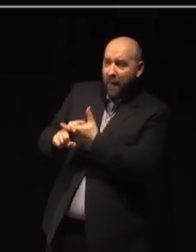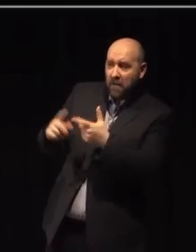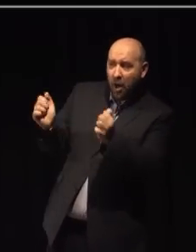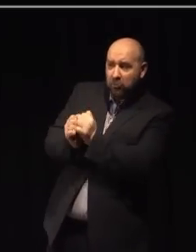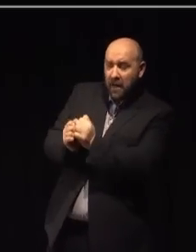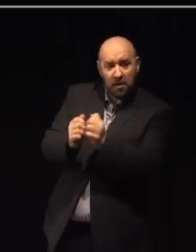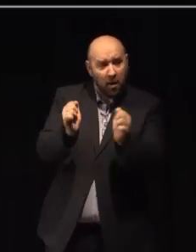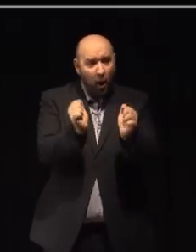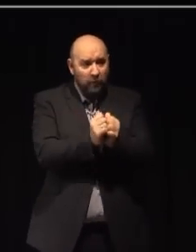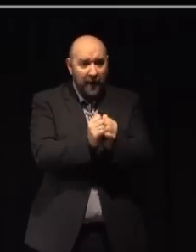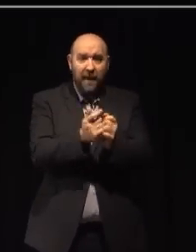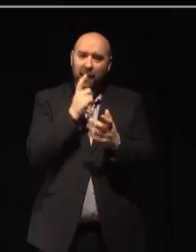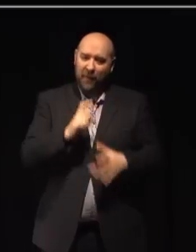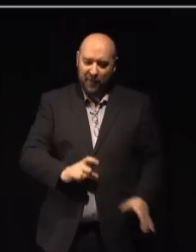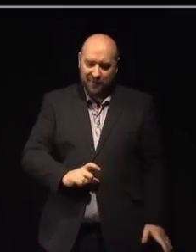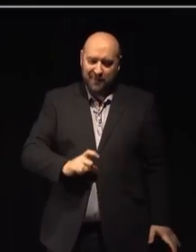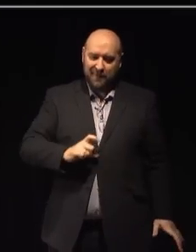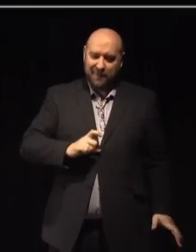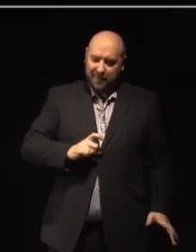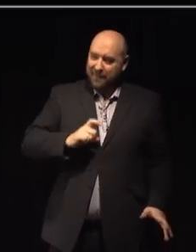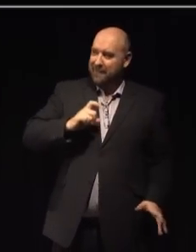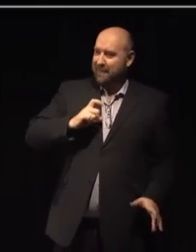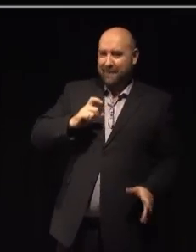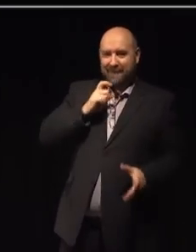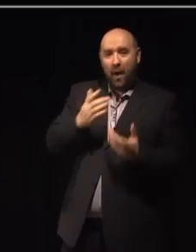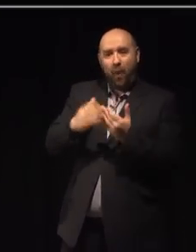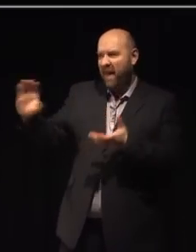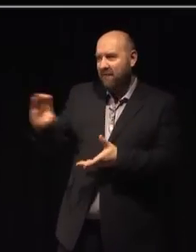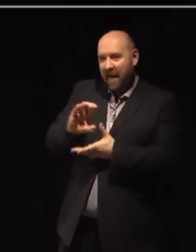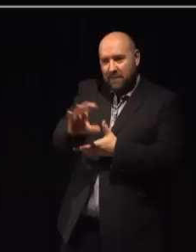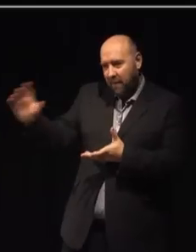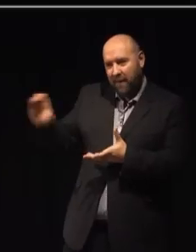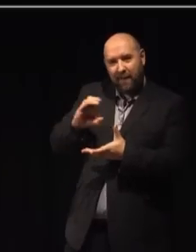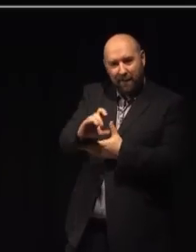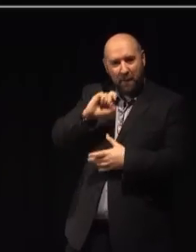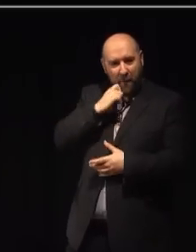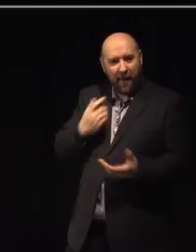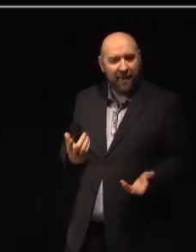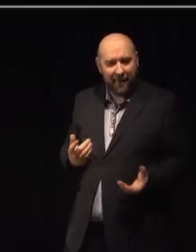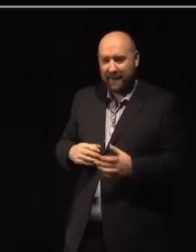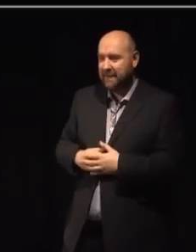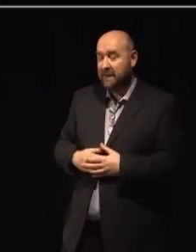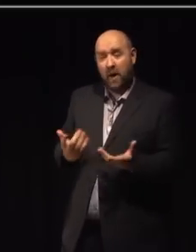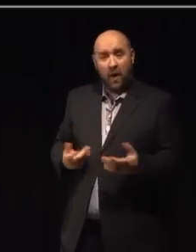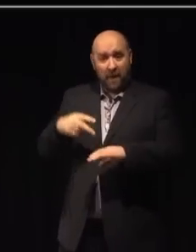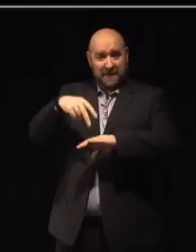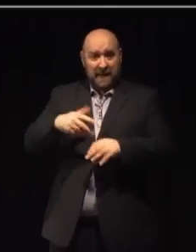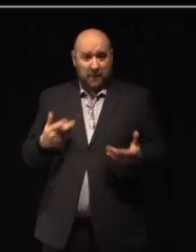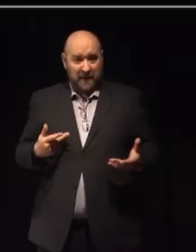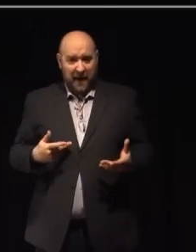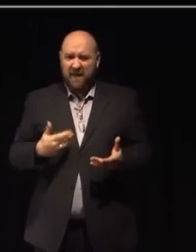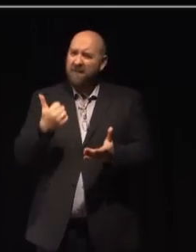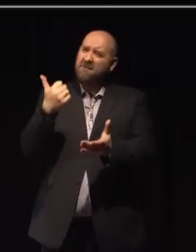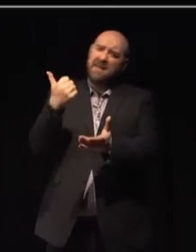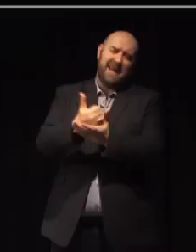That is how confidence is built and investment is attracted. Where I'm standing today is a great example of